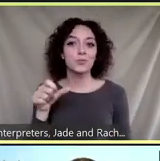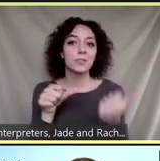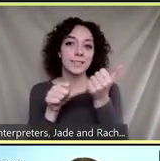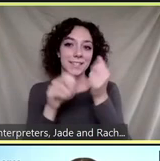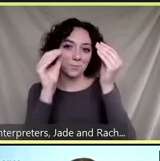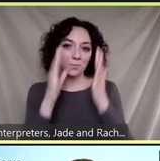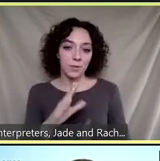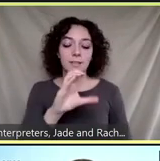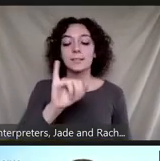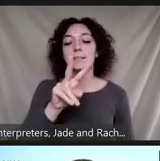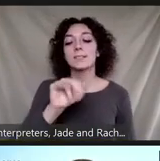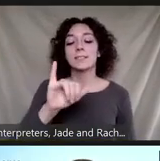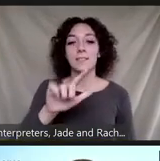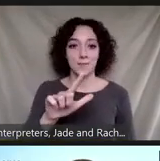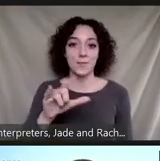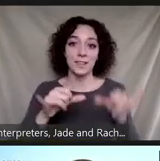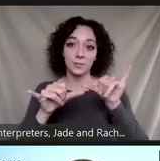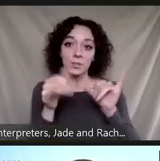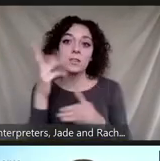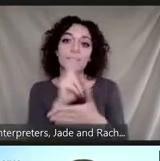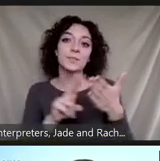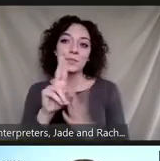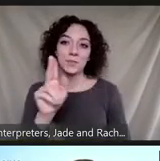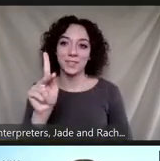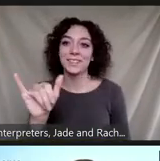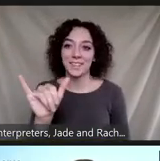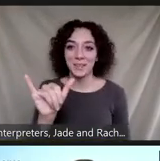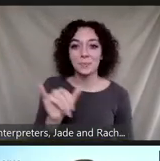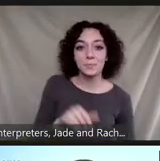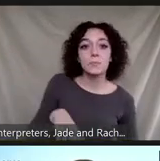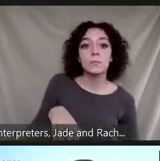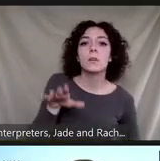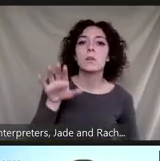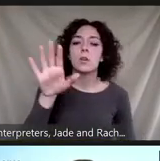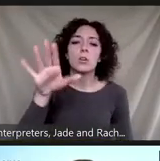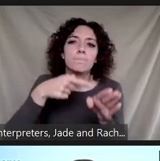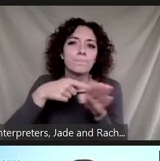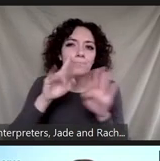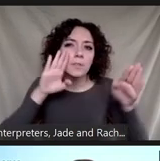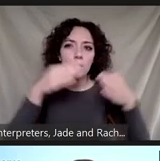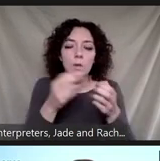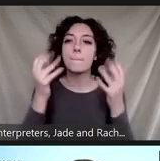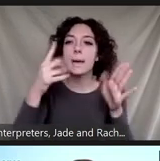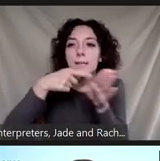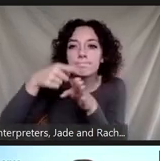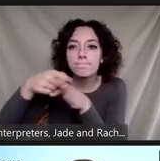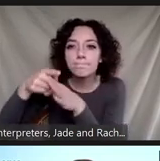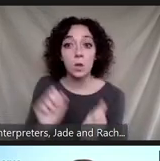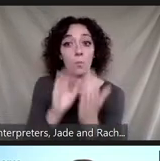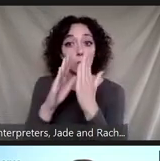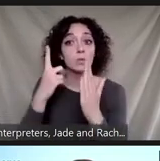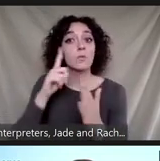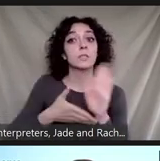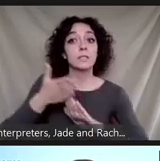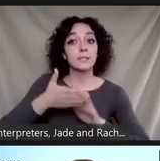at the university of kentucky dr hobbs scholarship explores multidisciplinary approaches to sustainable engineering